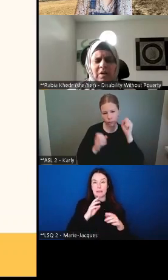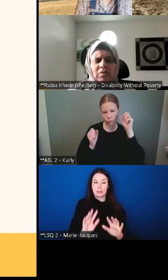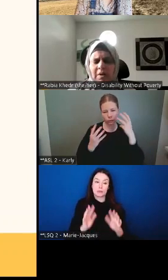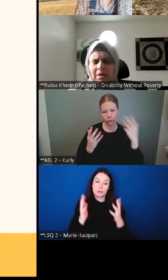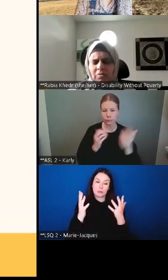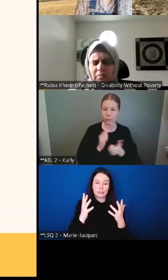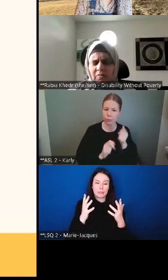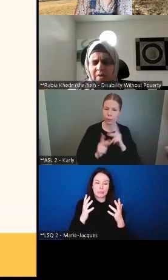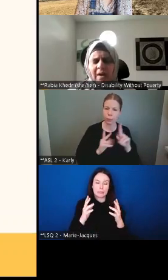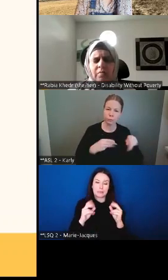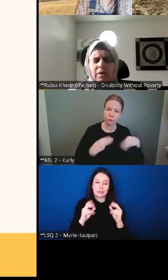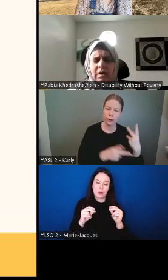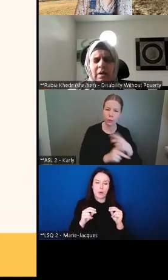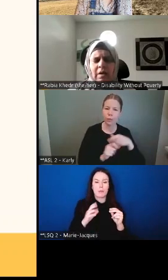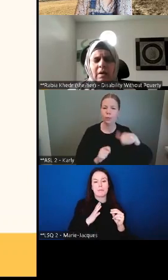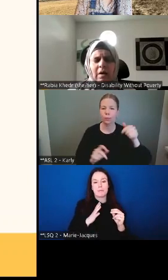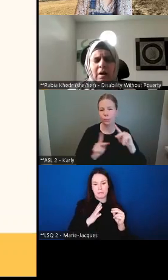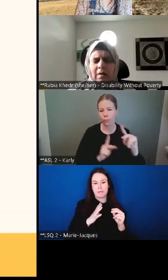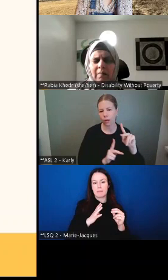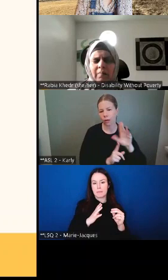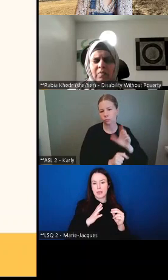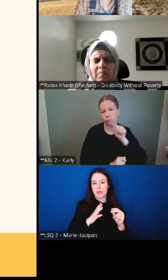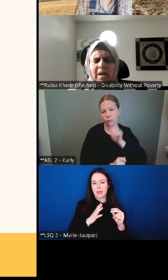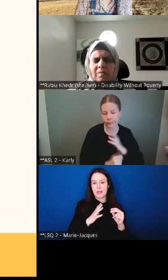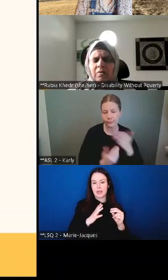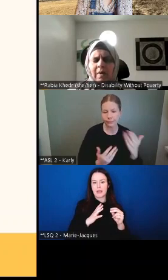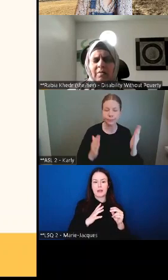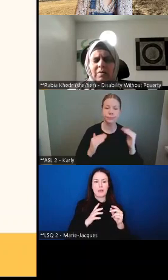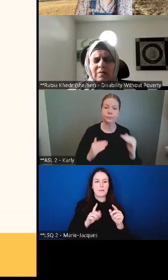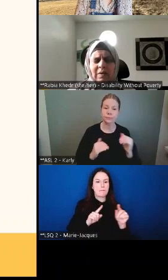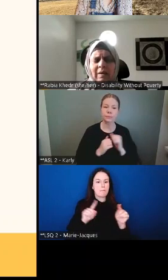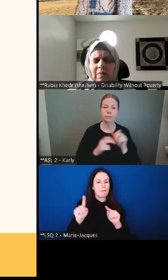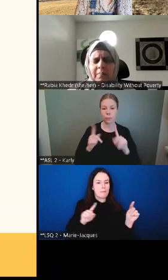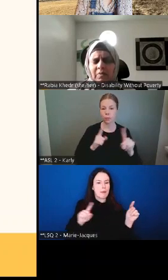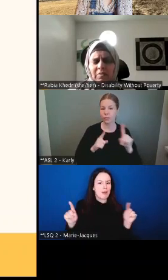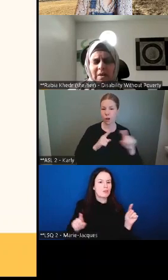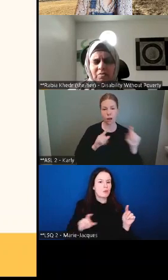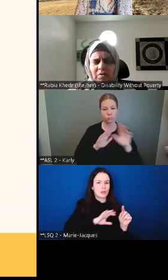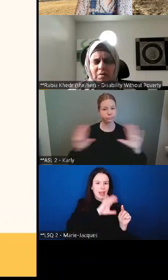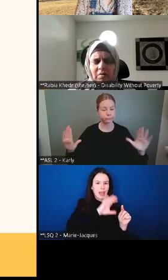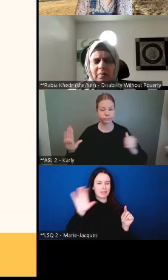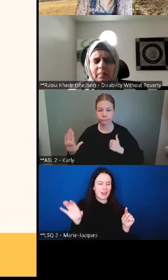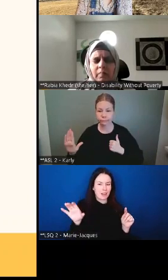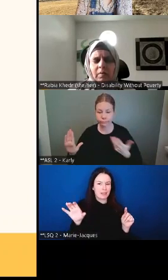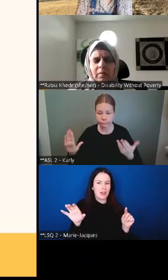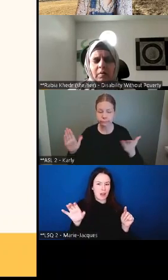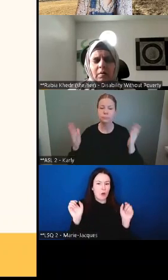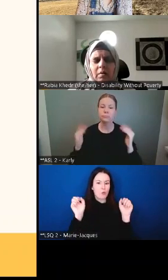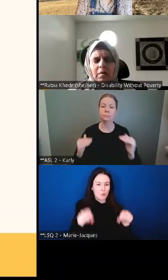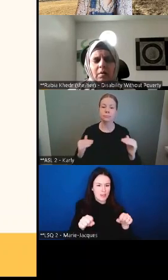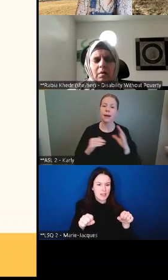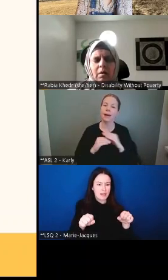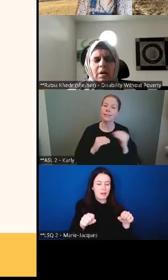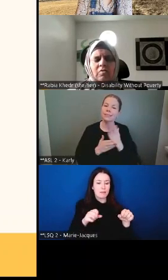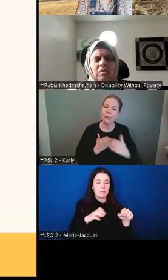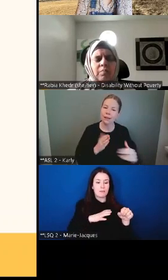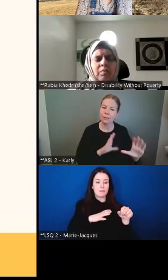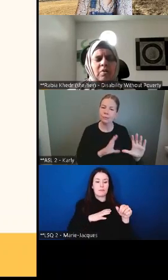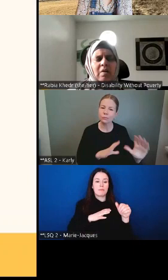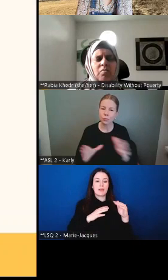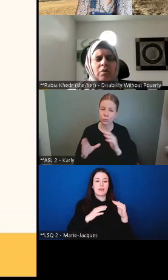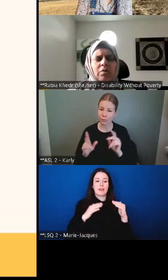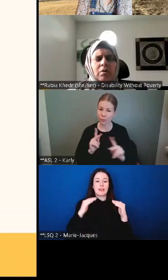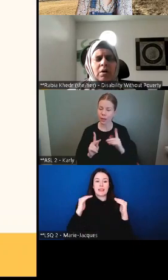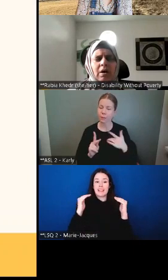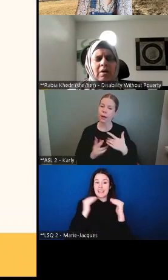representation, but in terms of equity, demanding or equity seeking representation. 18